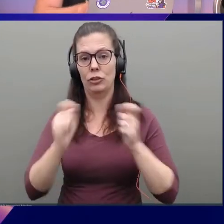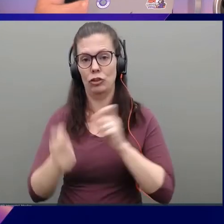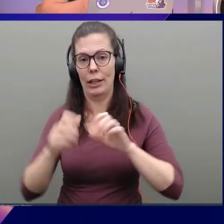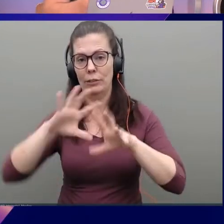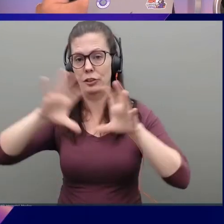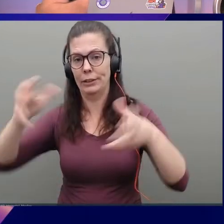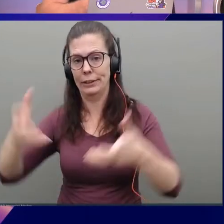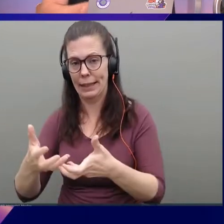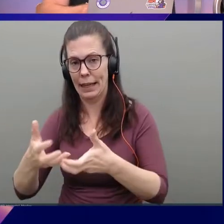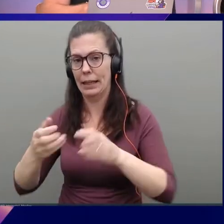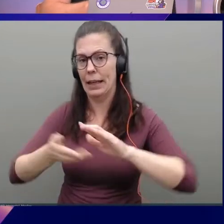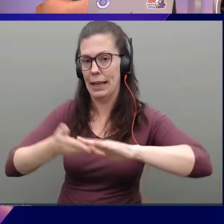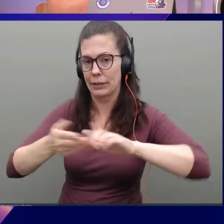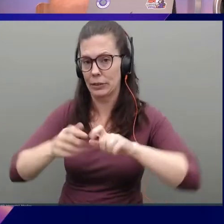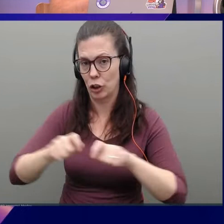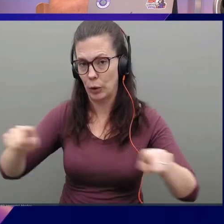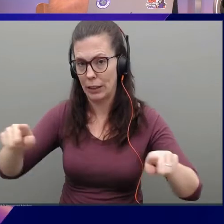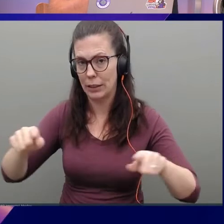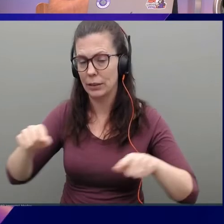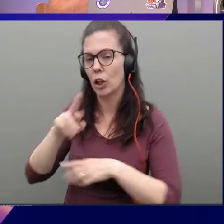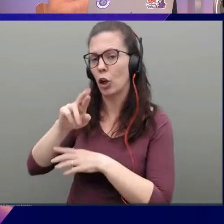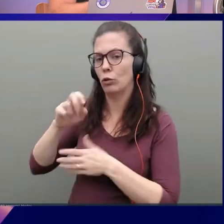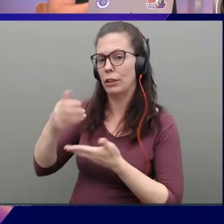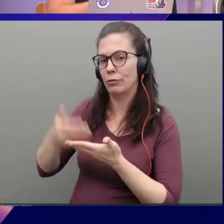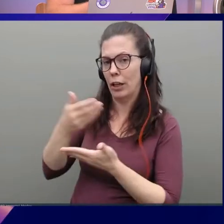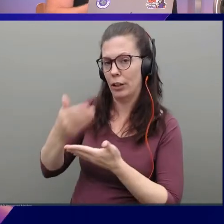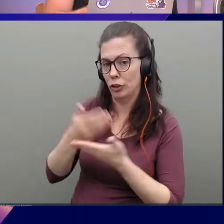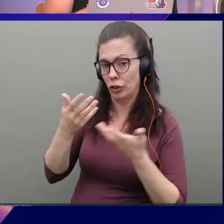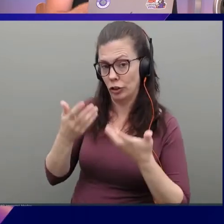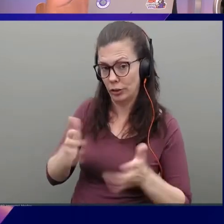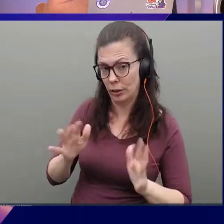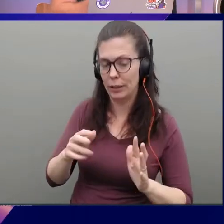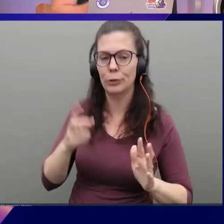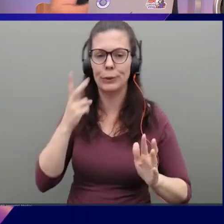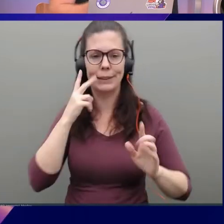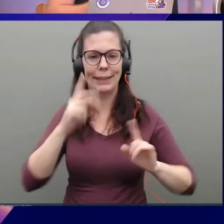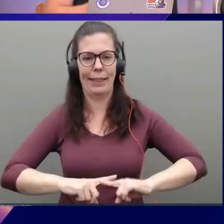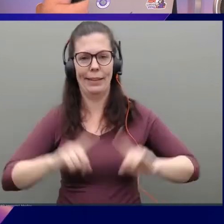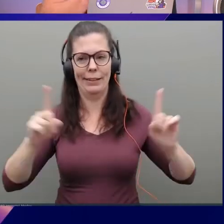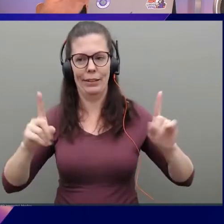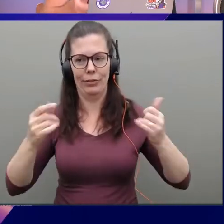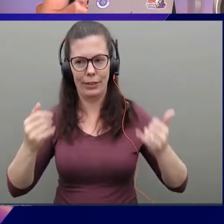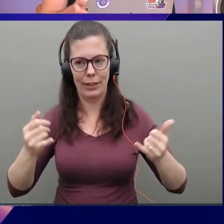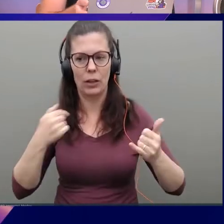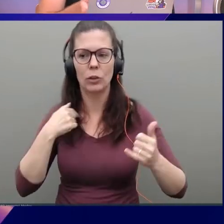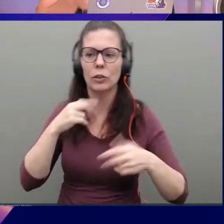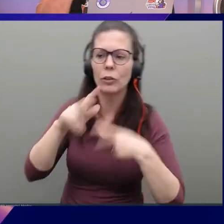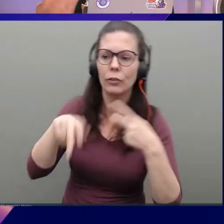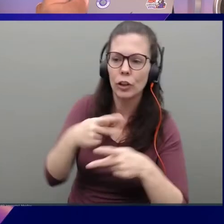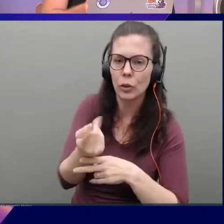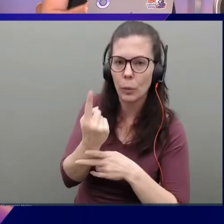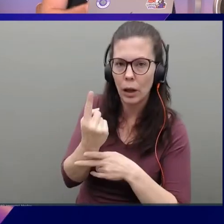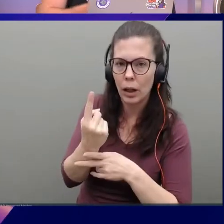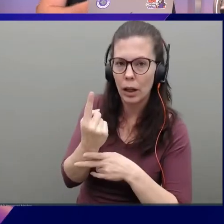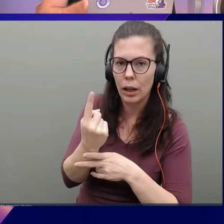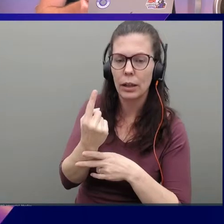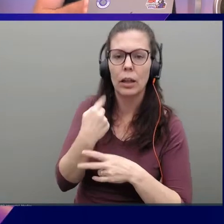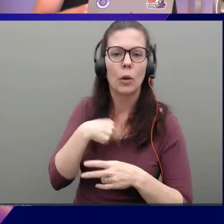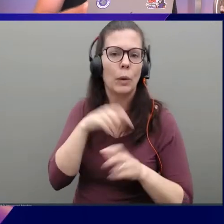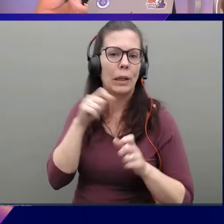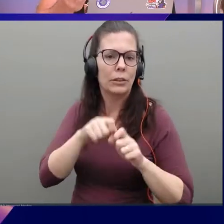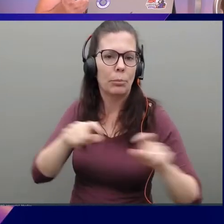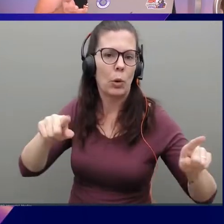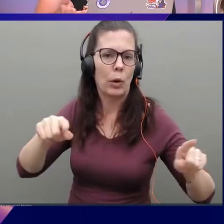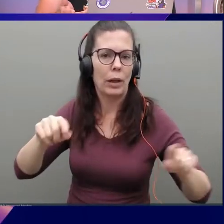after it's finished. So here's actually where you can go see the diff. So I'll say, we're on version one. We just deployed version two.